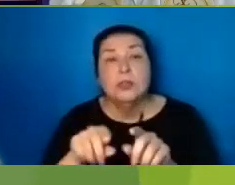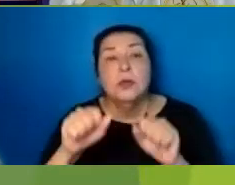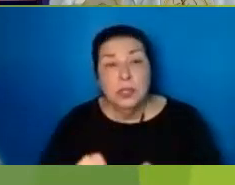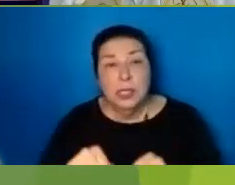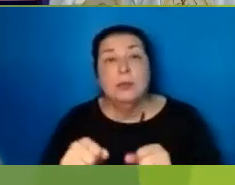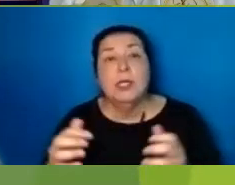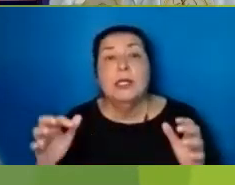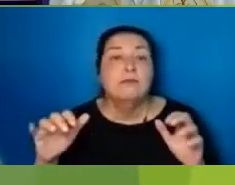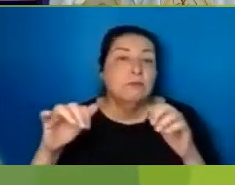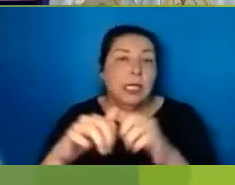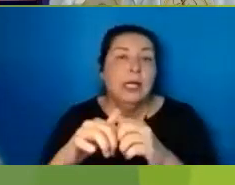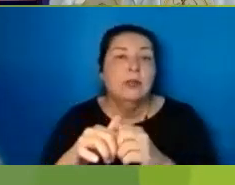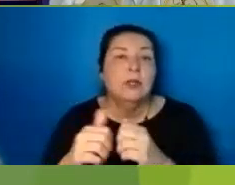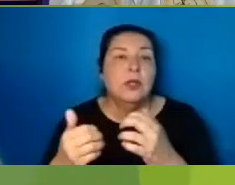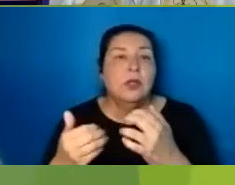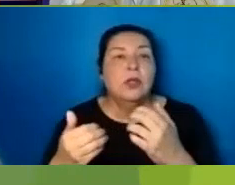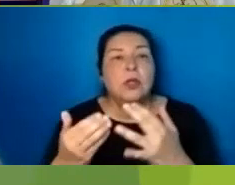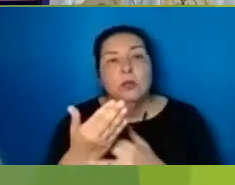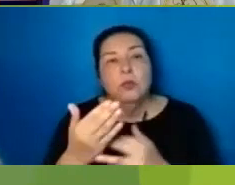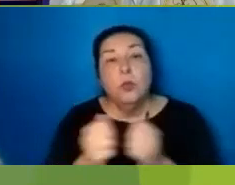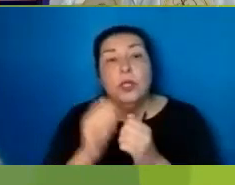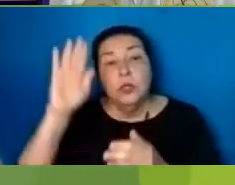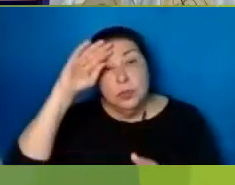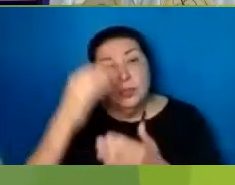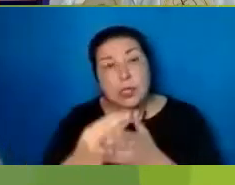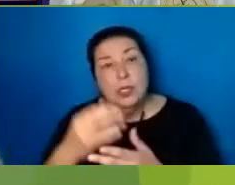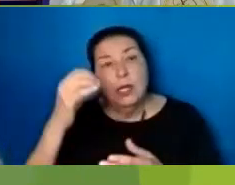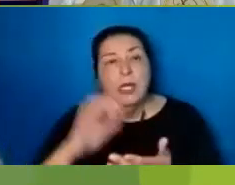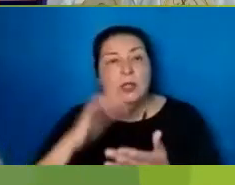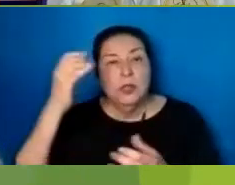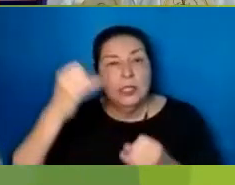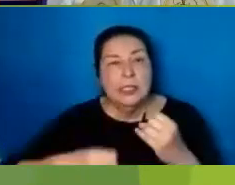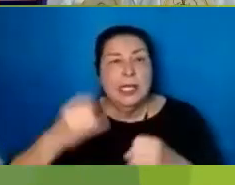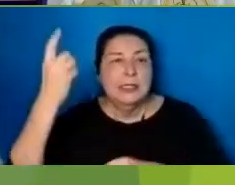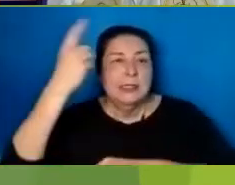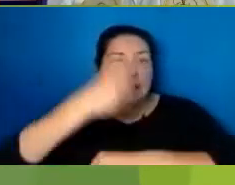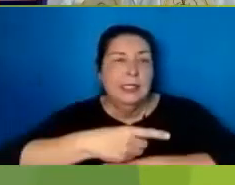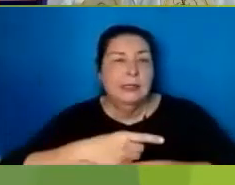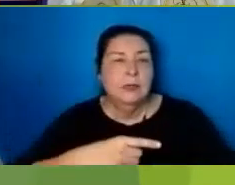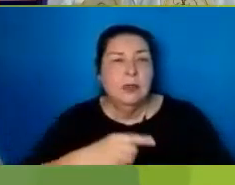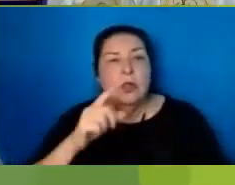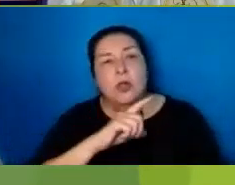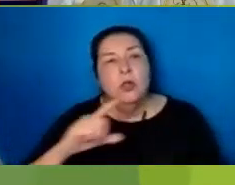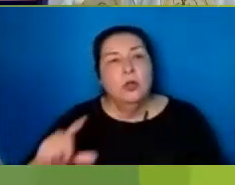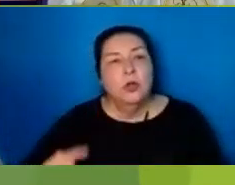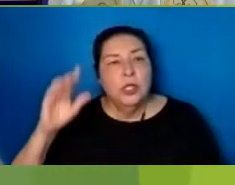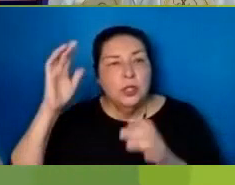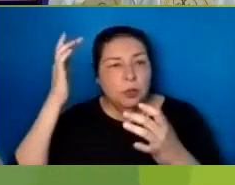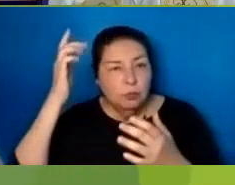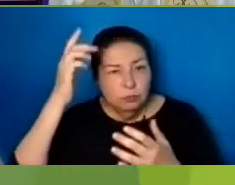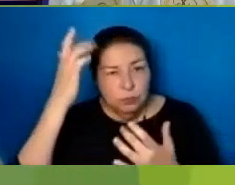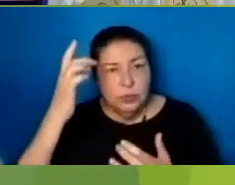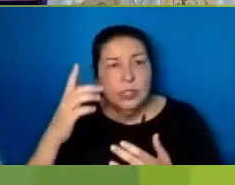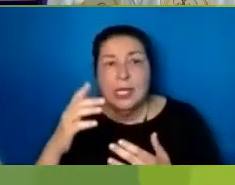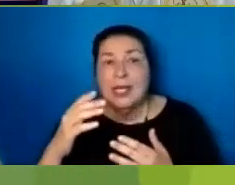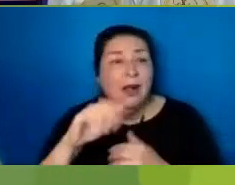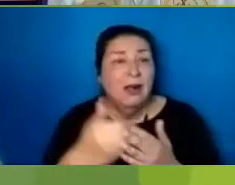The Glorious Harvest Of The Last Day Lord In Your Mercy All These Things And Whatever Else You Know That